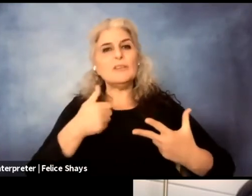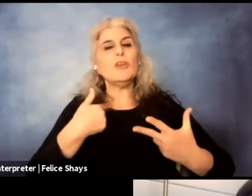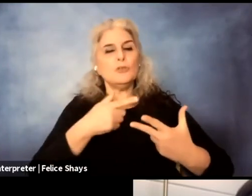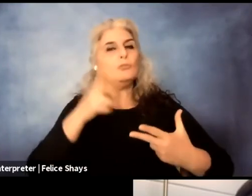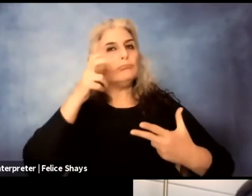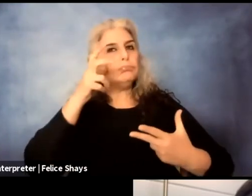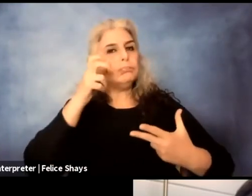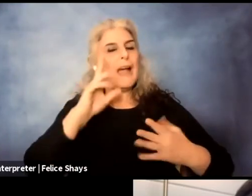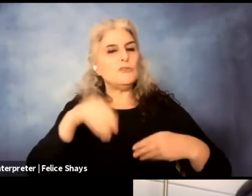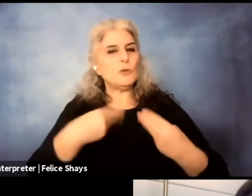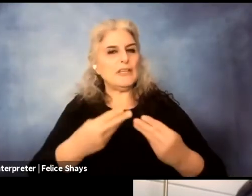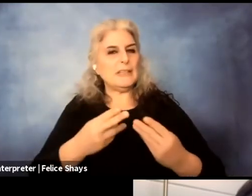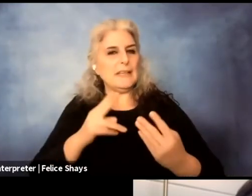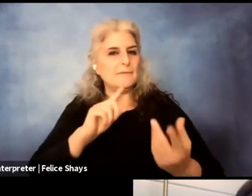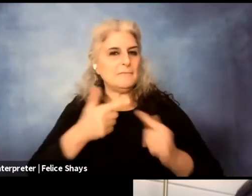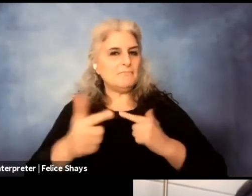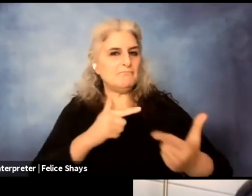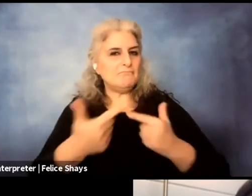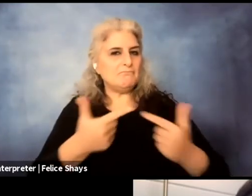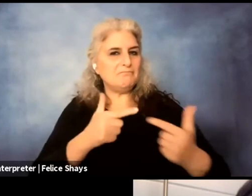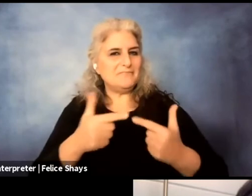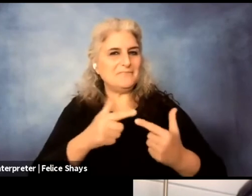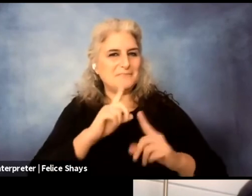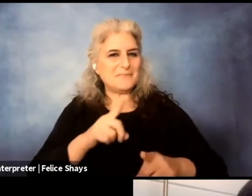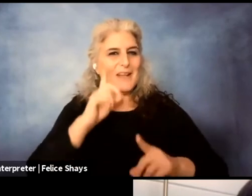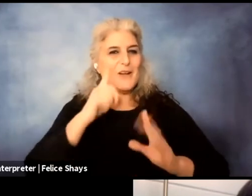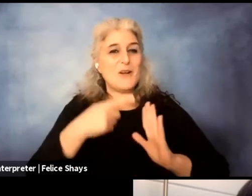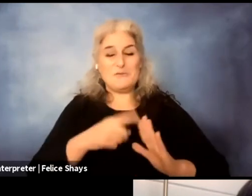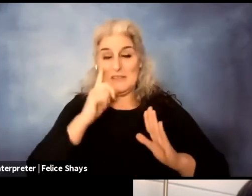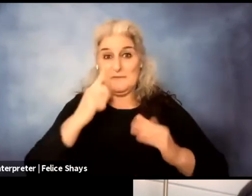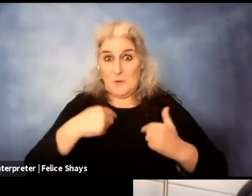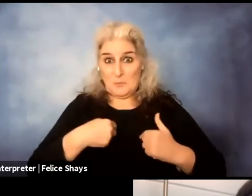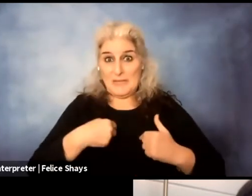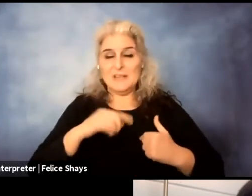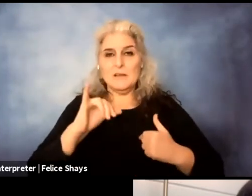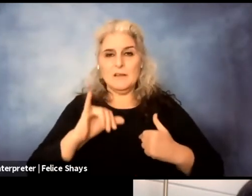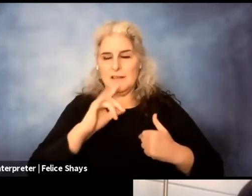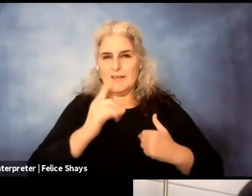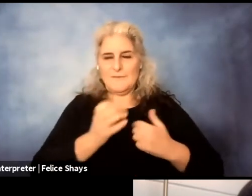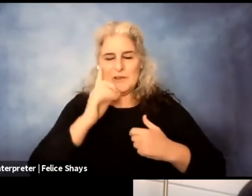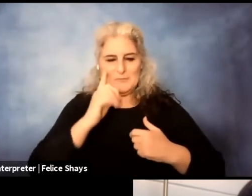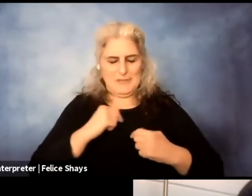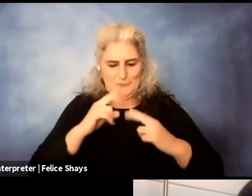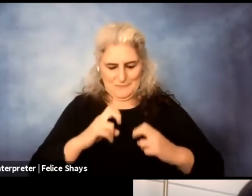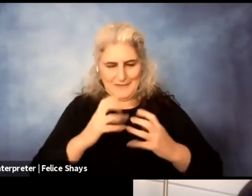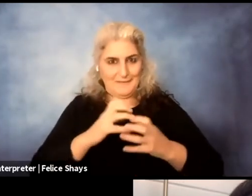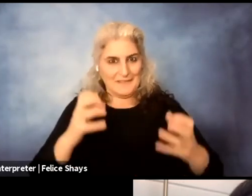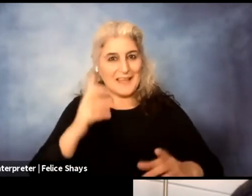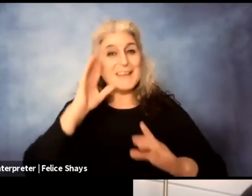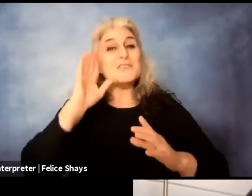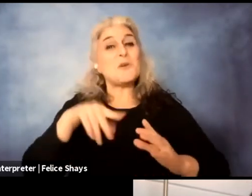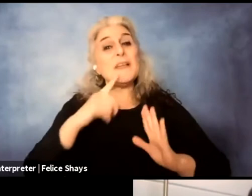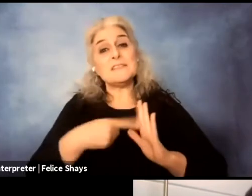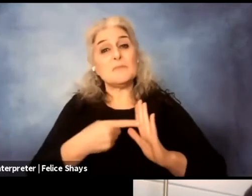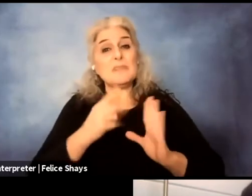And this may be, you know, personally reflect, it's like a deep reflection for me on like a lot of meetings where, you know, I might